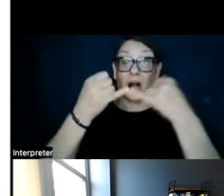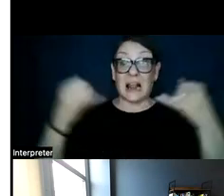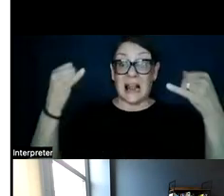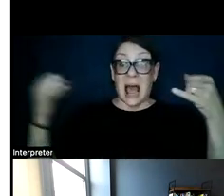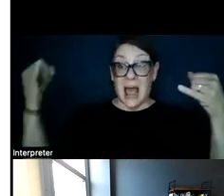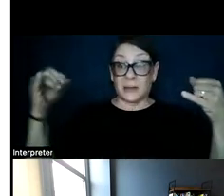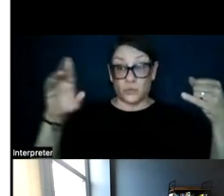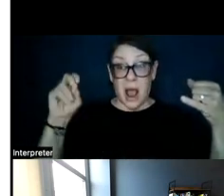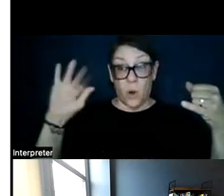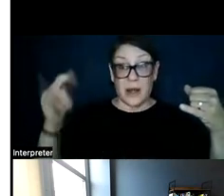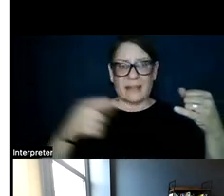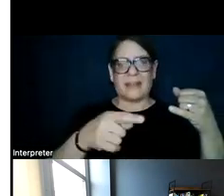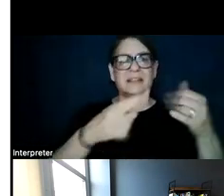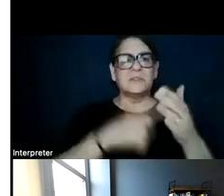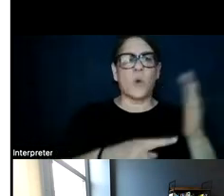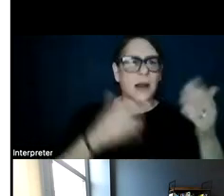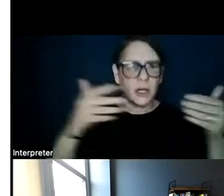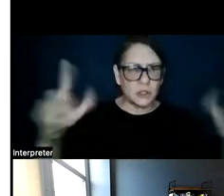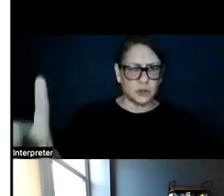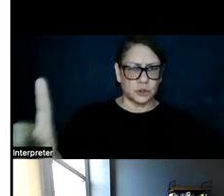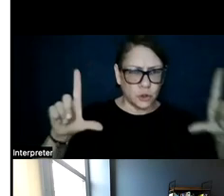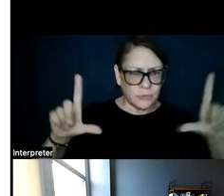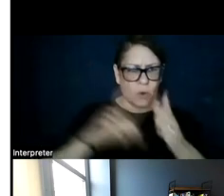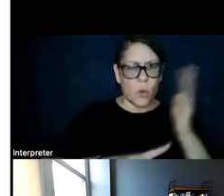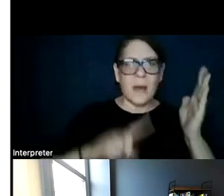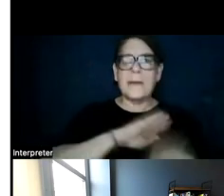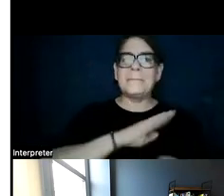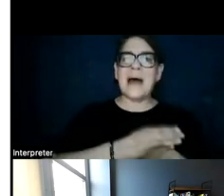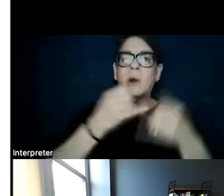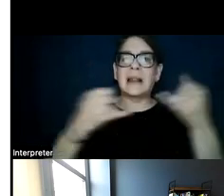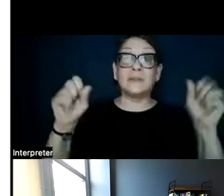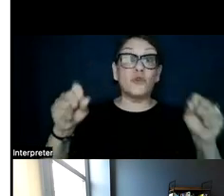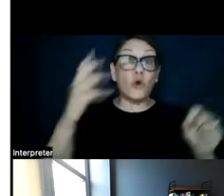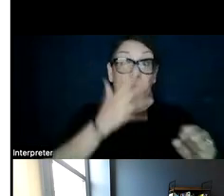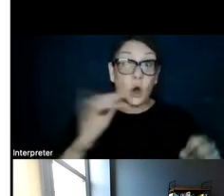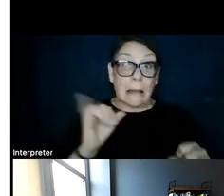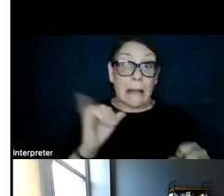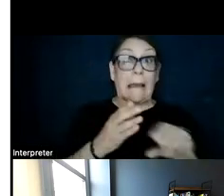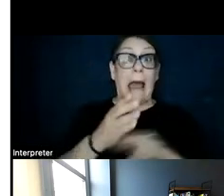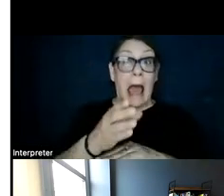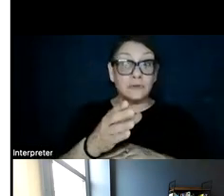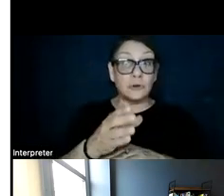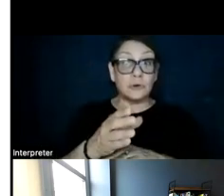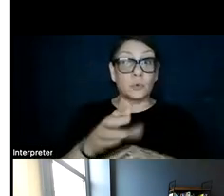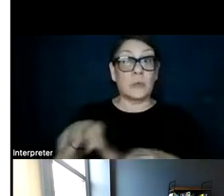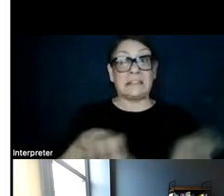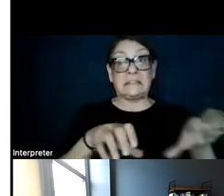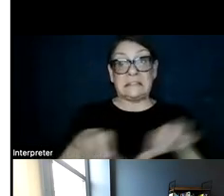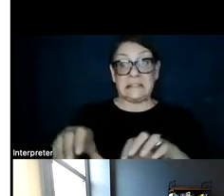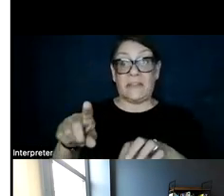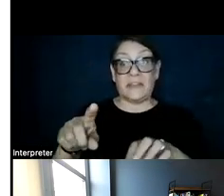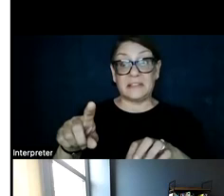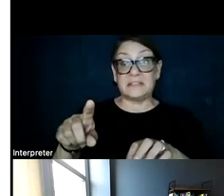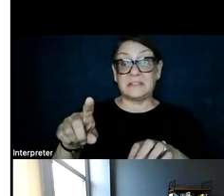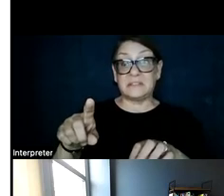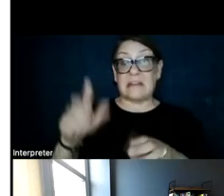schematic of kind of what zoomed in version of what the power lines could look like after we did perform this least cost